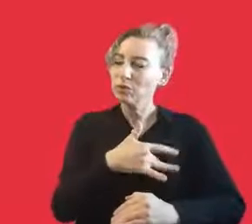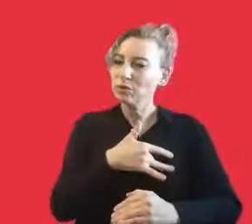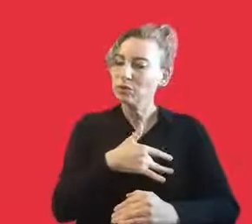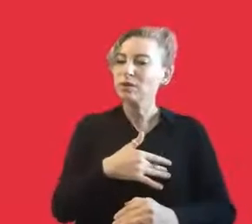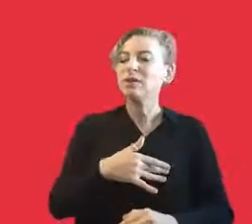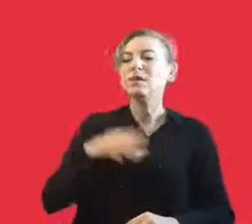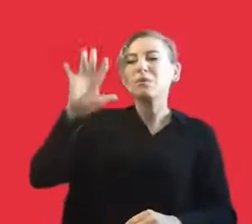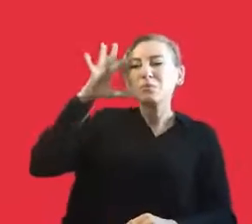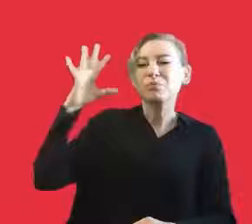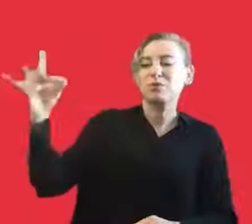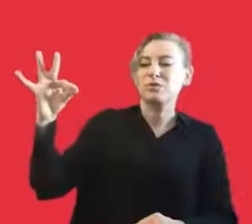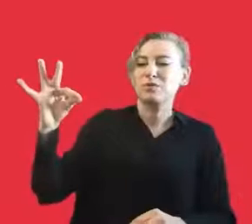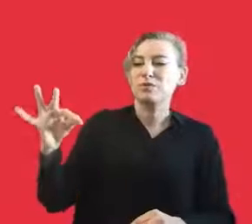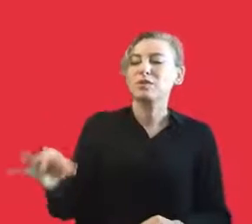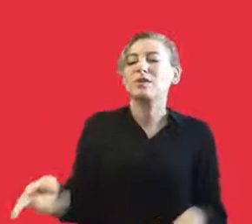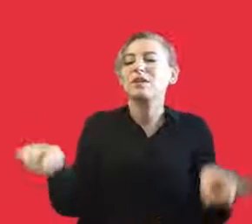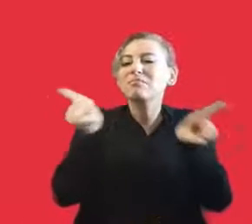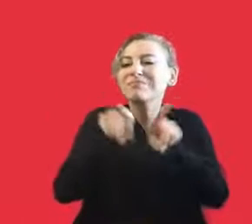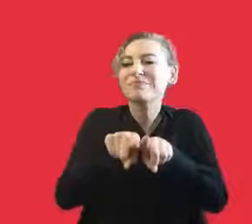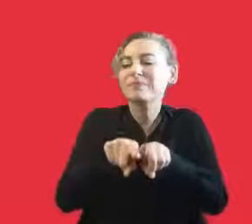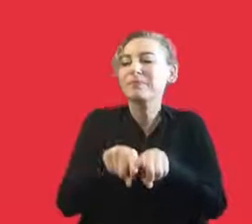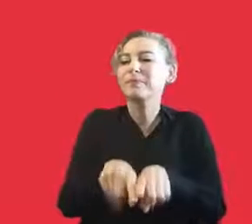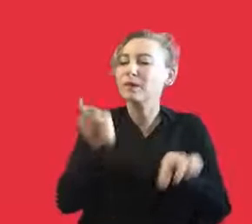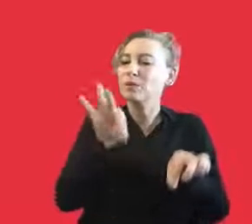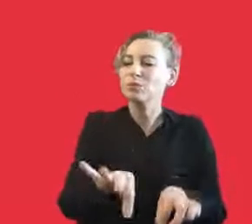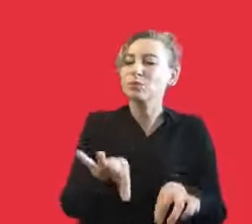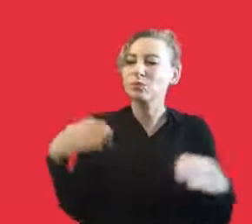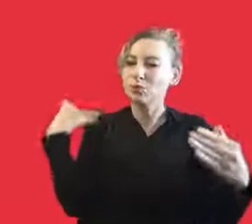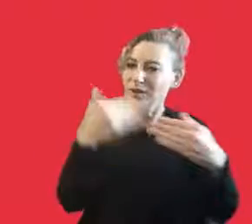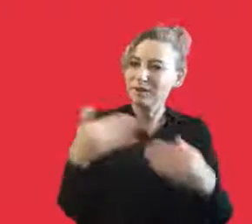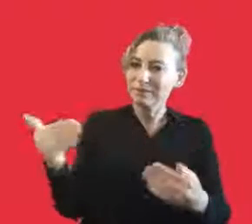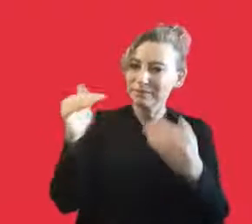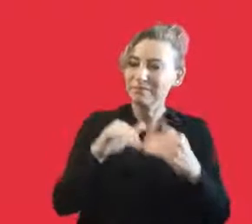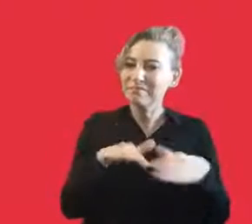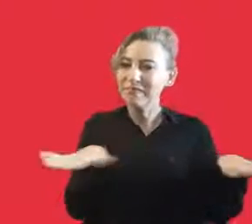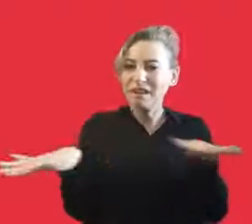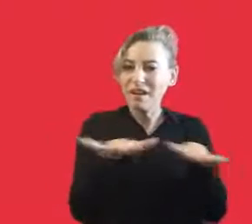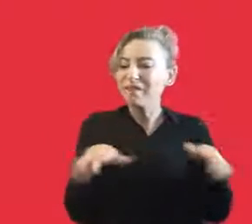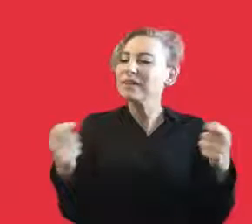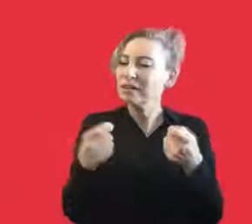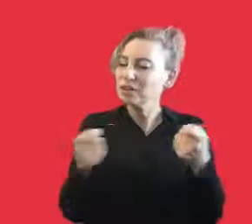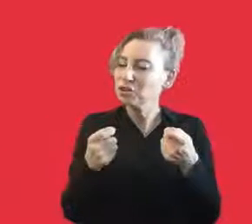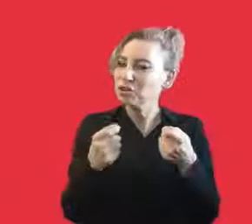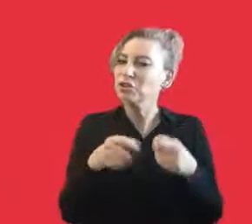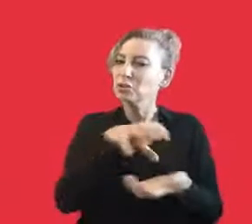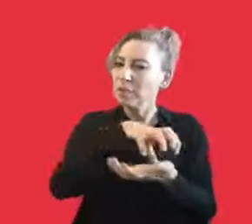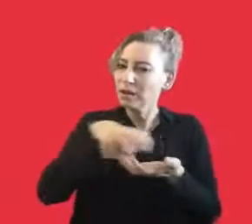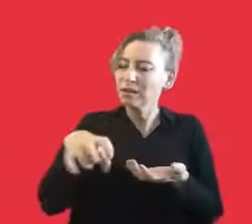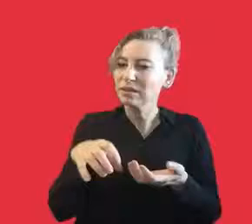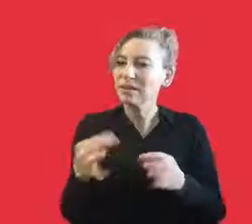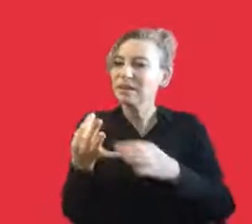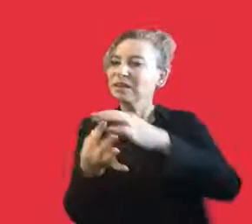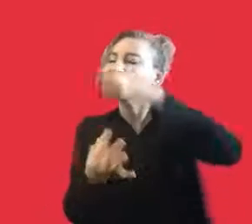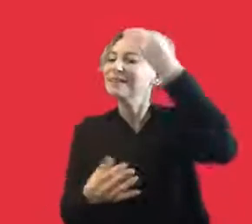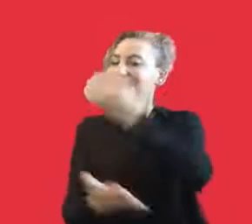the NGOs as a volunteer and also as a professional. And I made up to that day. And we, disaster is one